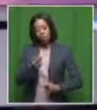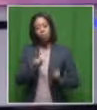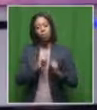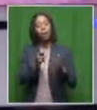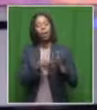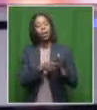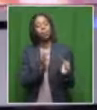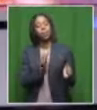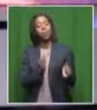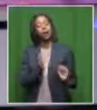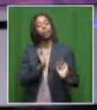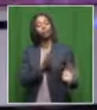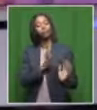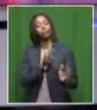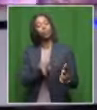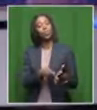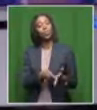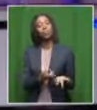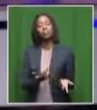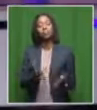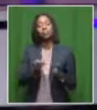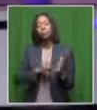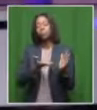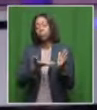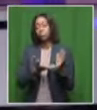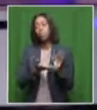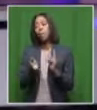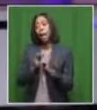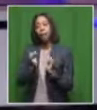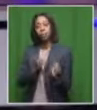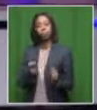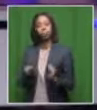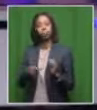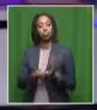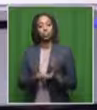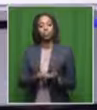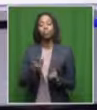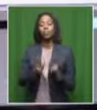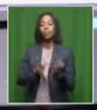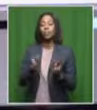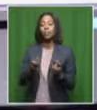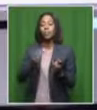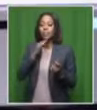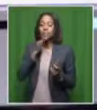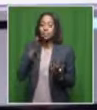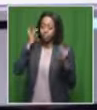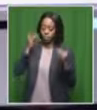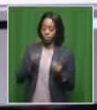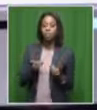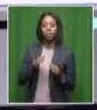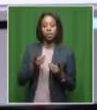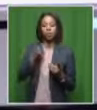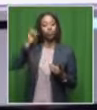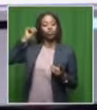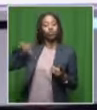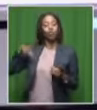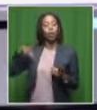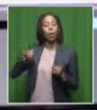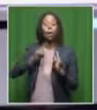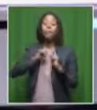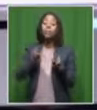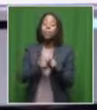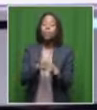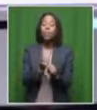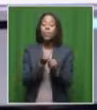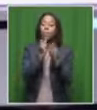they're still buying it. Oh my word. So people are just deliberately choosing to be ignorant. then again,